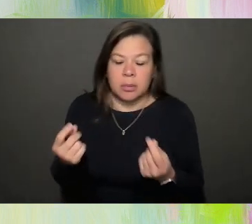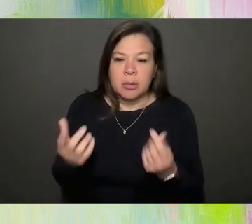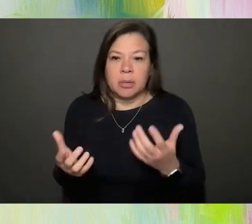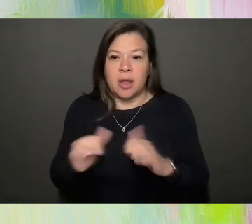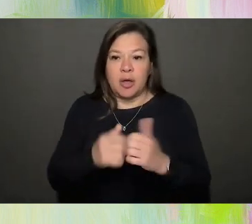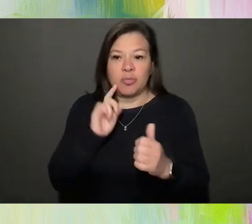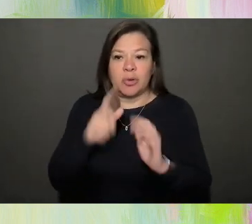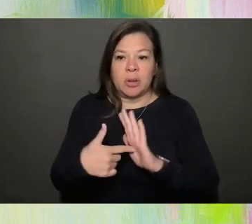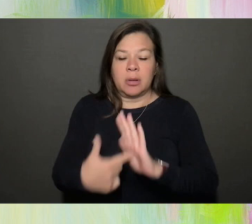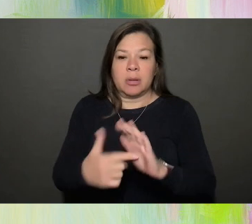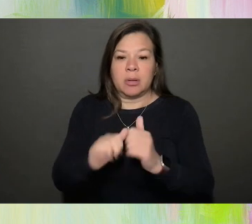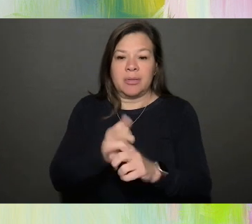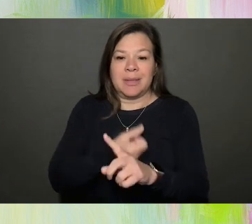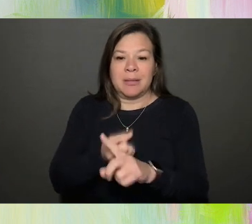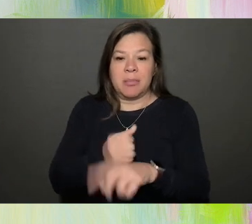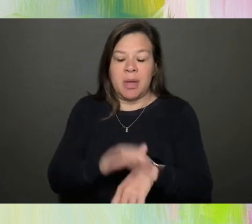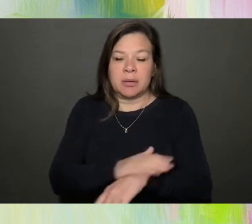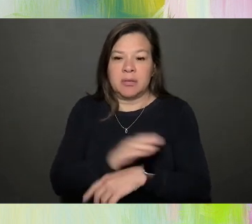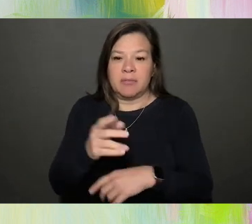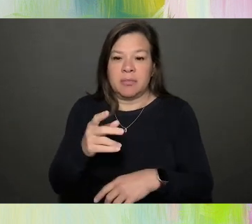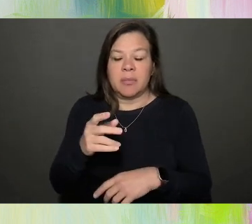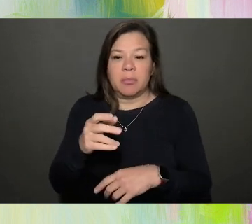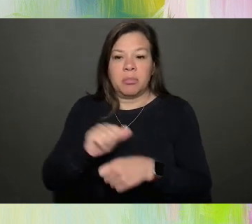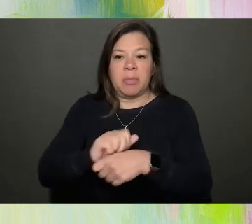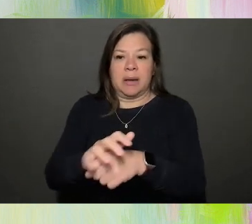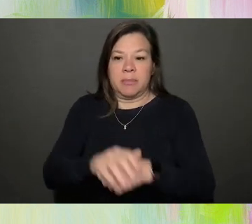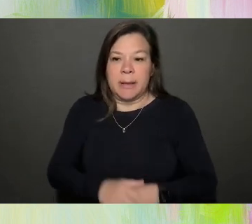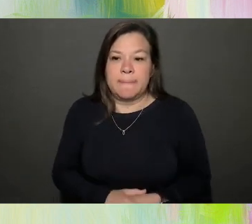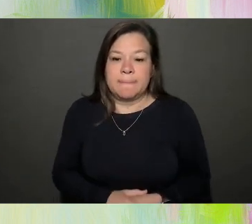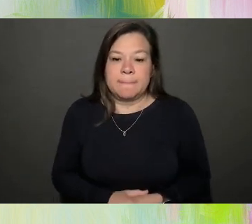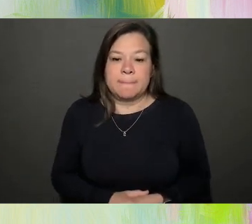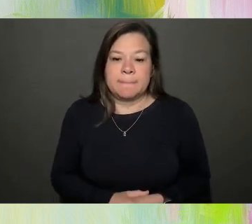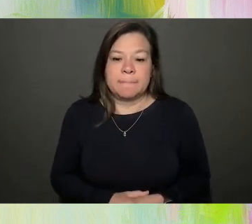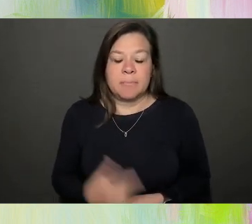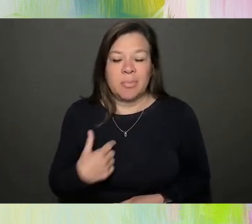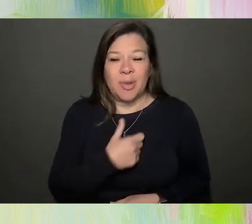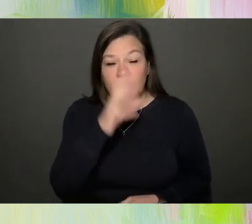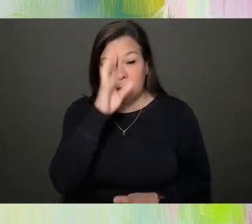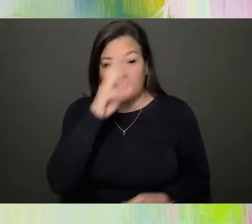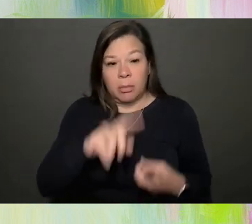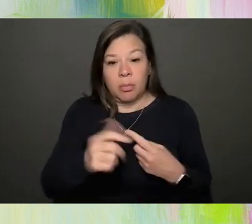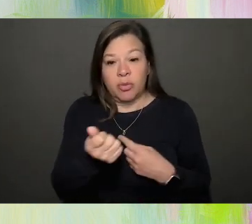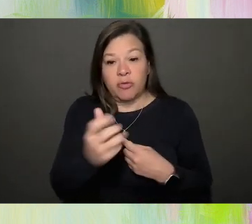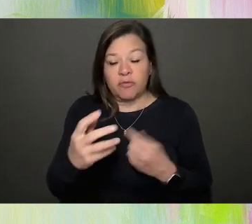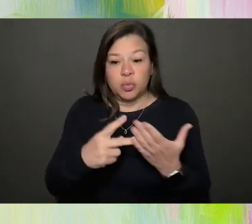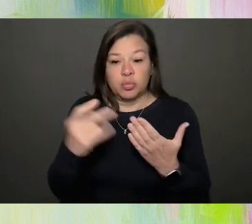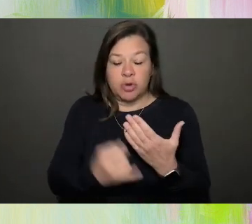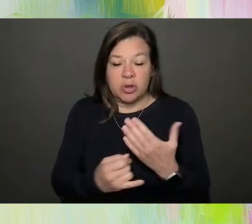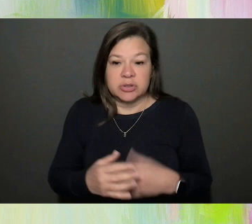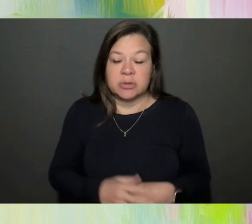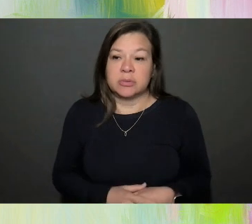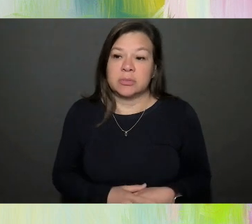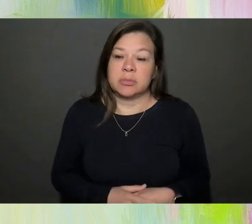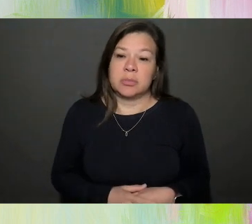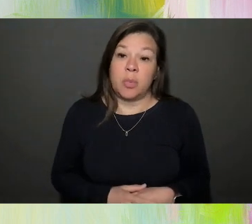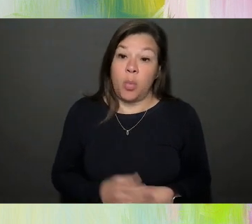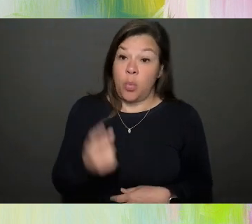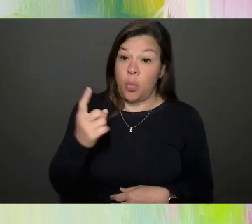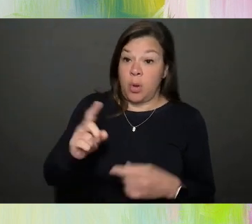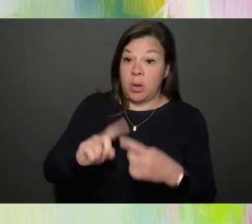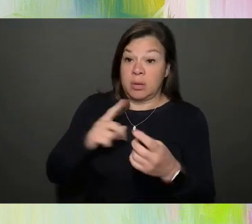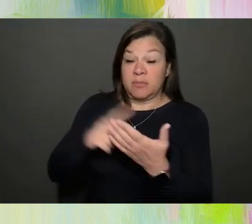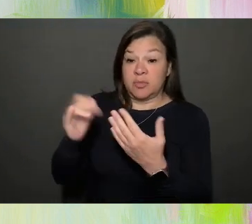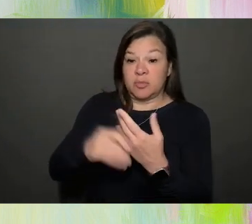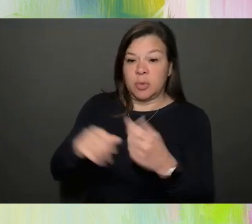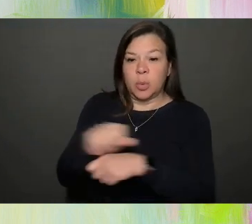the impact of the pandemic. And then we came up with a couple of projects, but then one of the projects was working with the